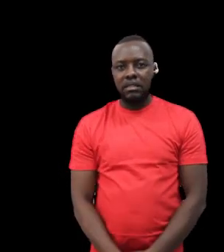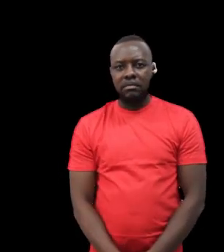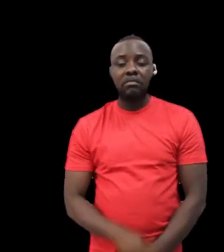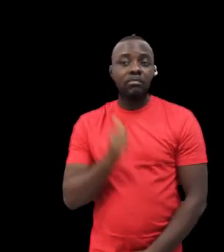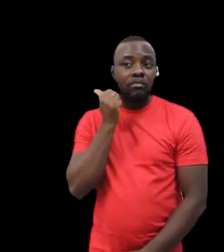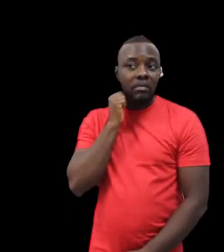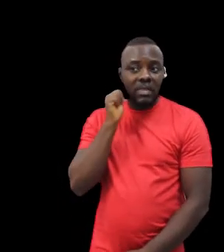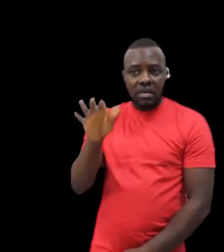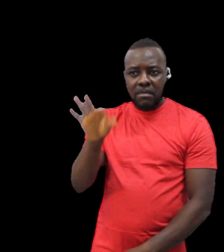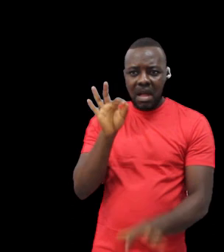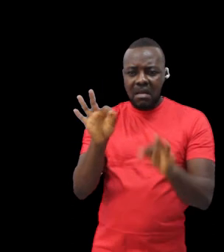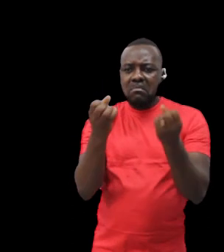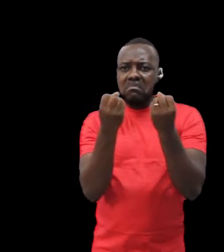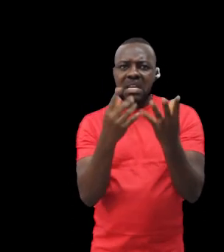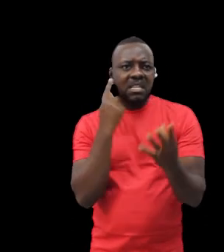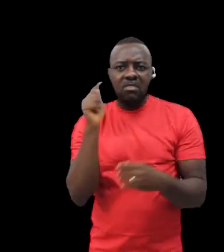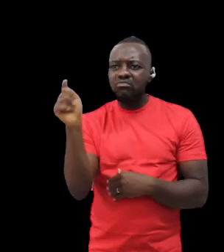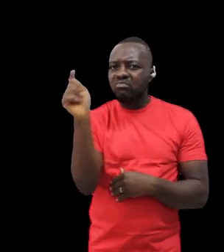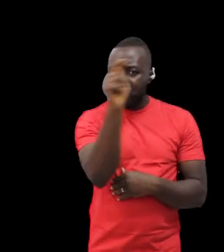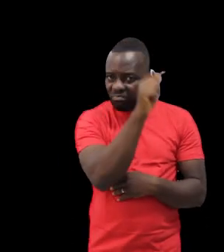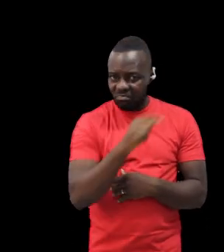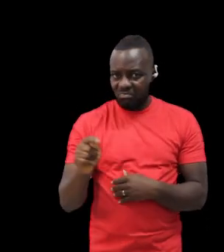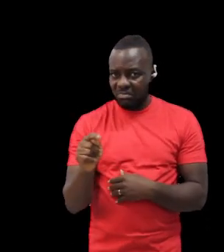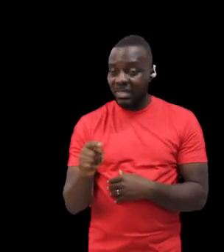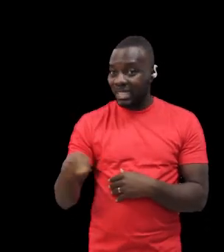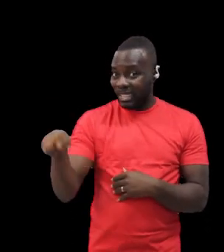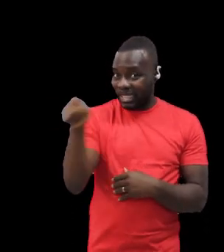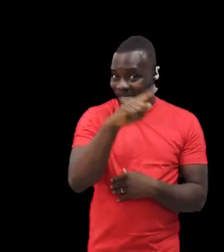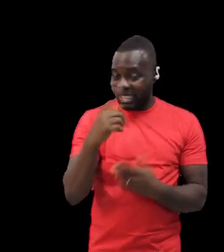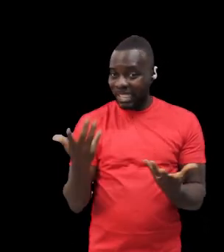Foster found an unknown number of Deaf children were illiterate.